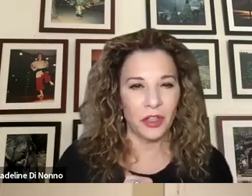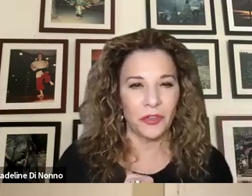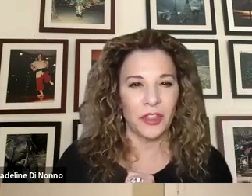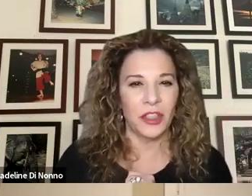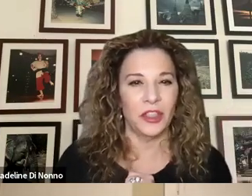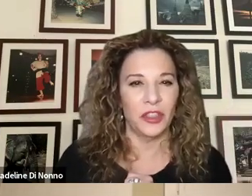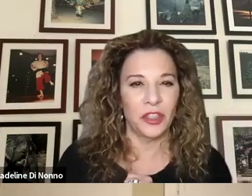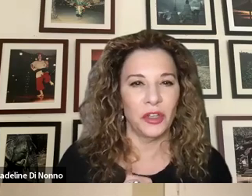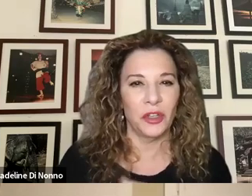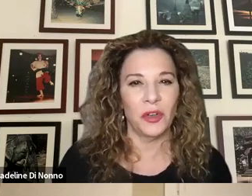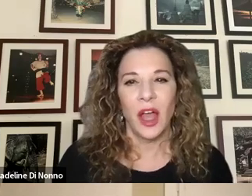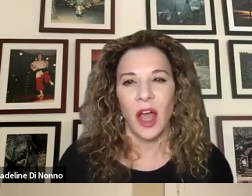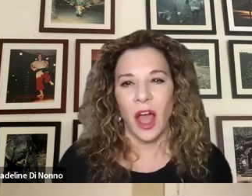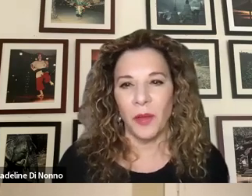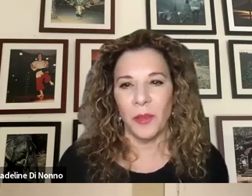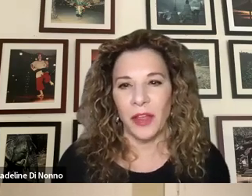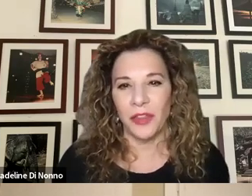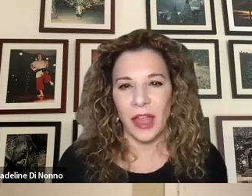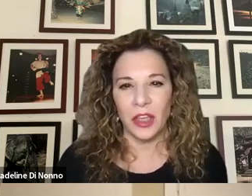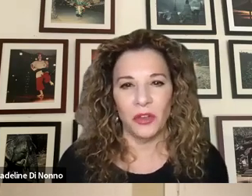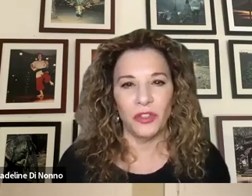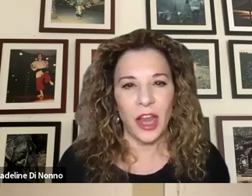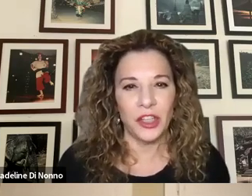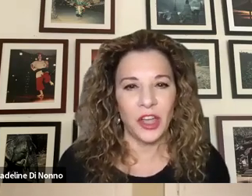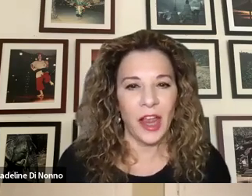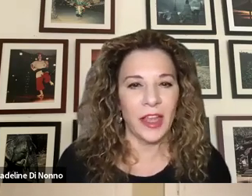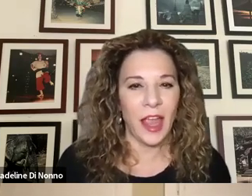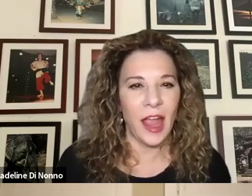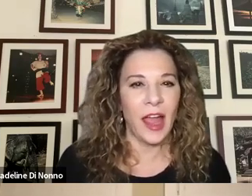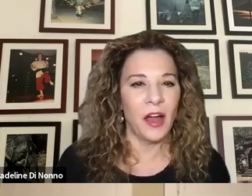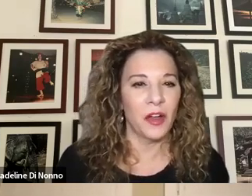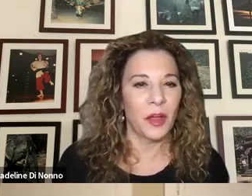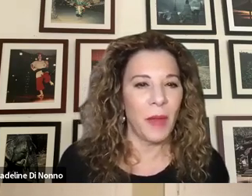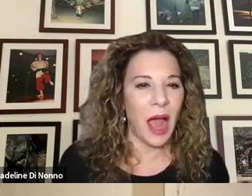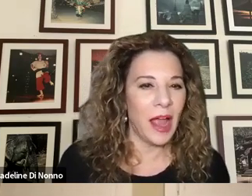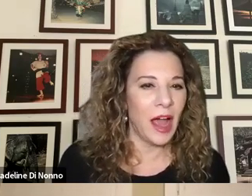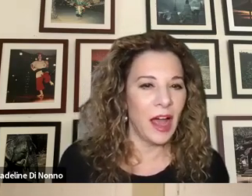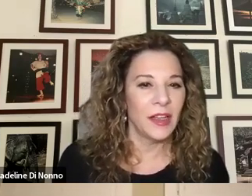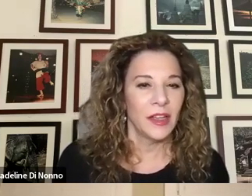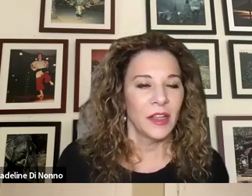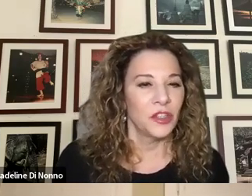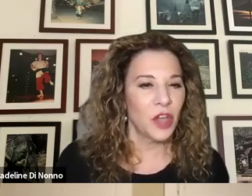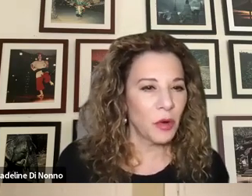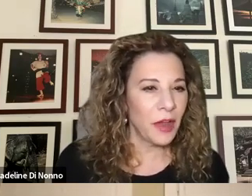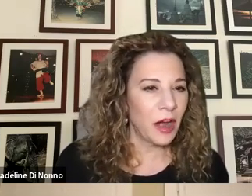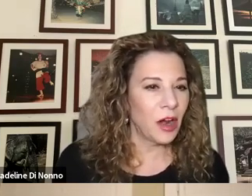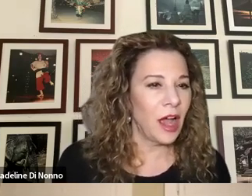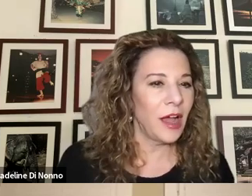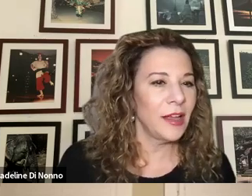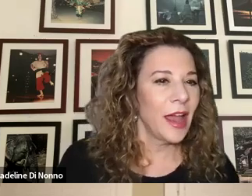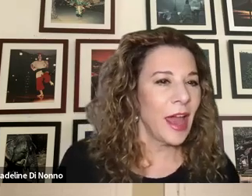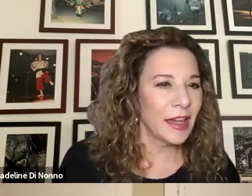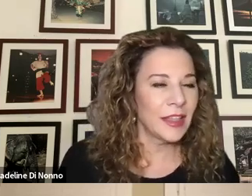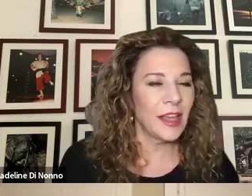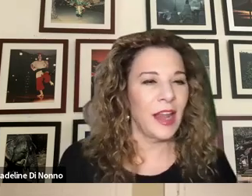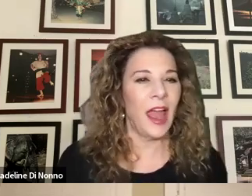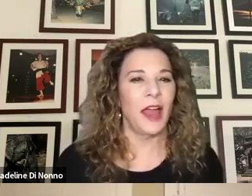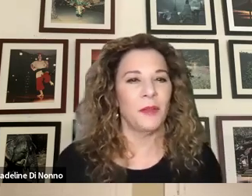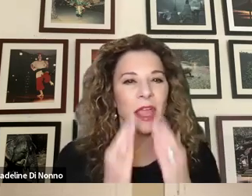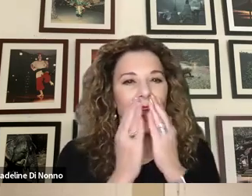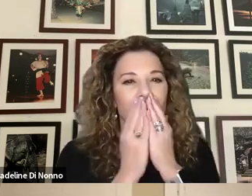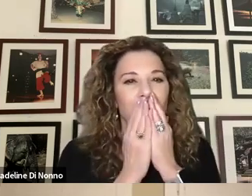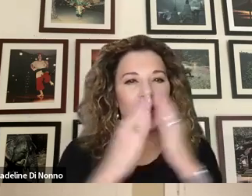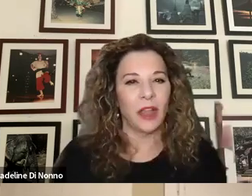episodes for season two. Um, and thank you, JJ, Kale, Kamiya, Joe Rivera, Edison,